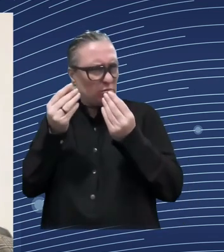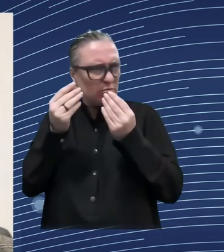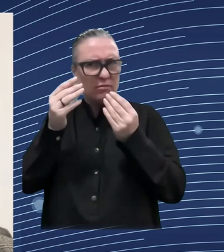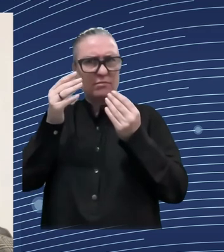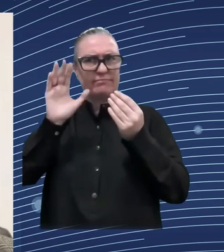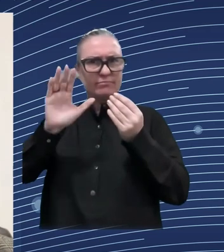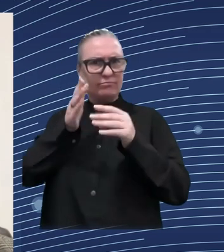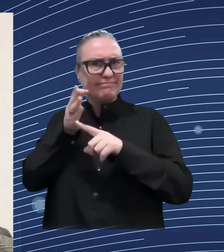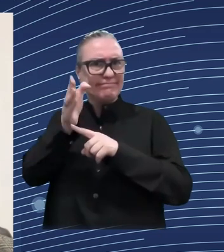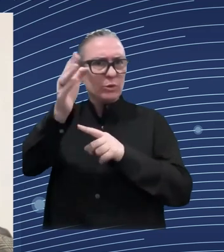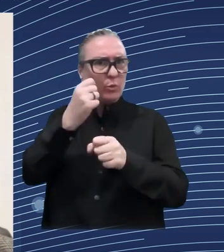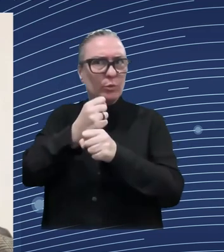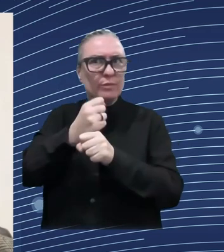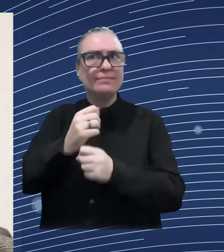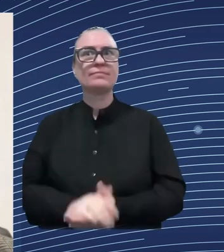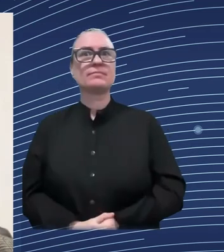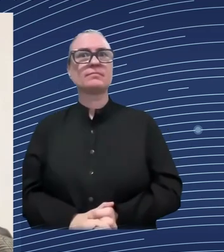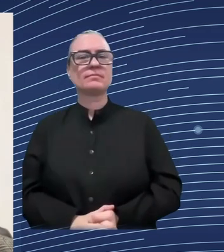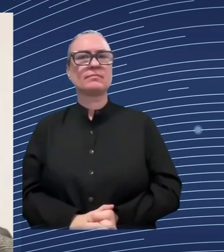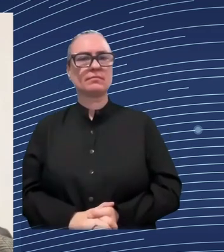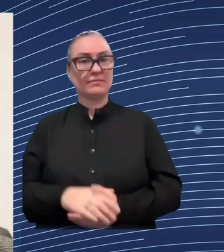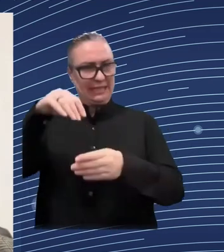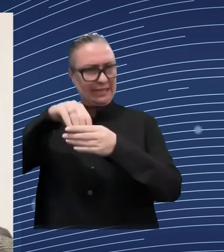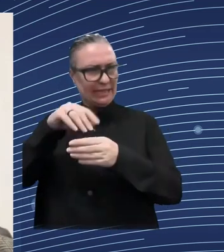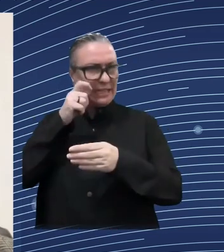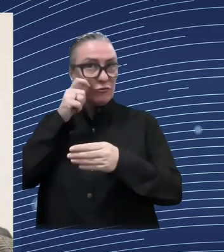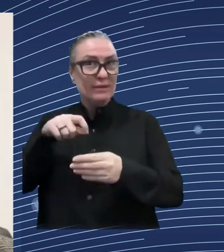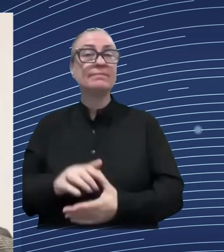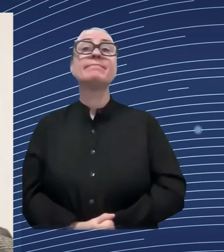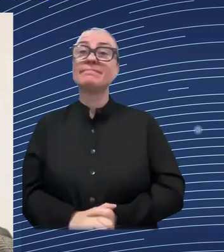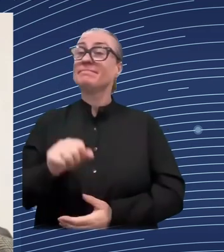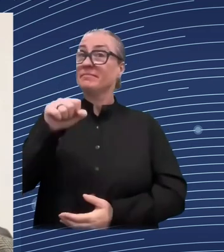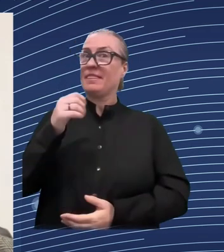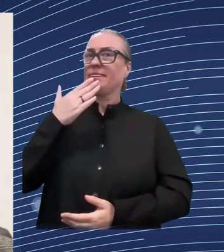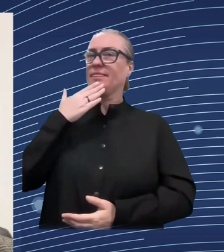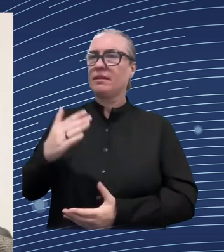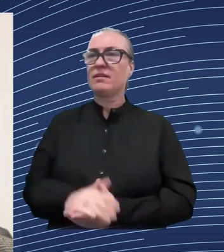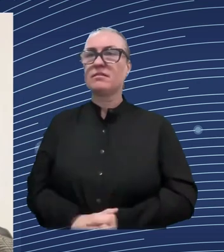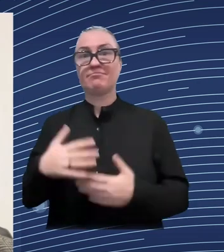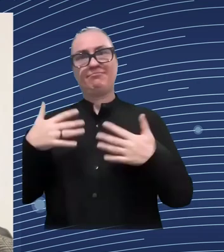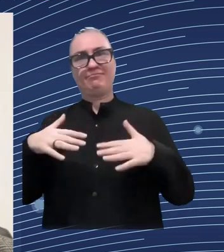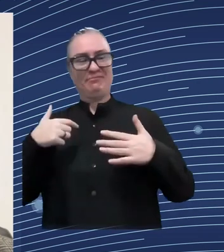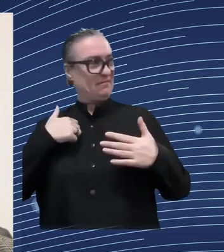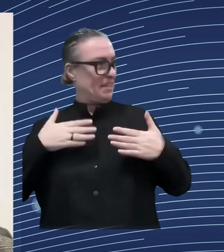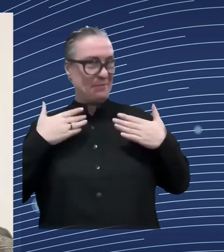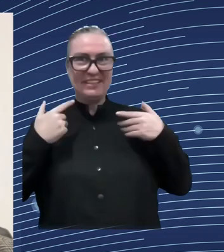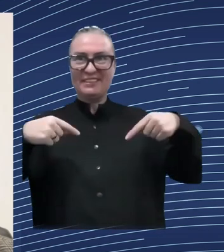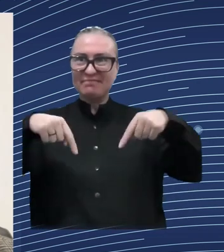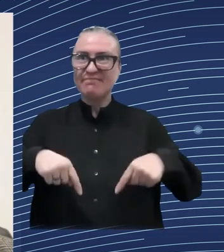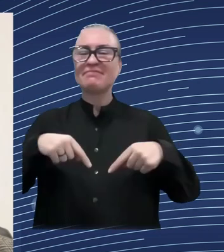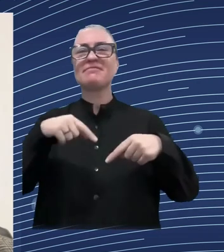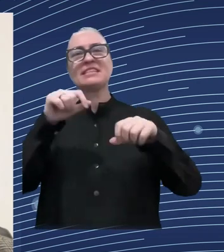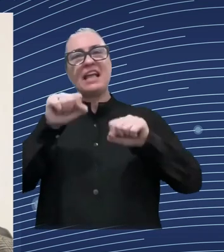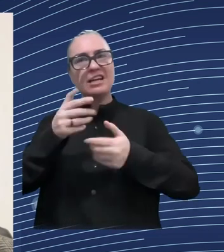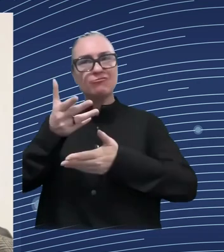long-standing relationship one of our largest countries of operation um we are we have been one of the largest investors in the in the